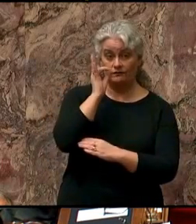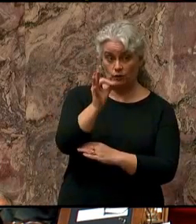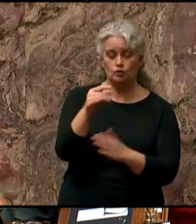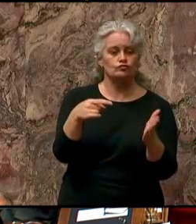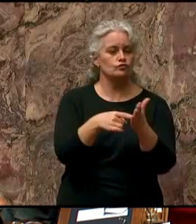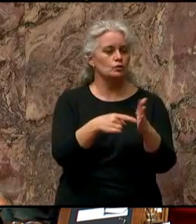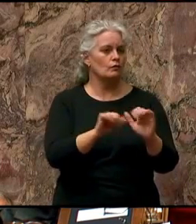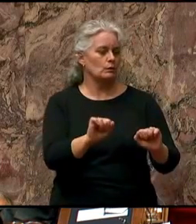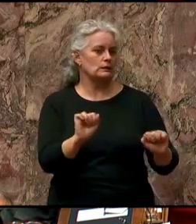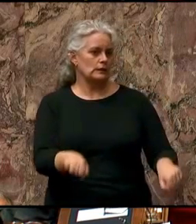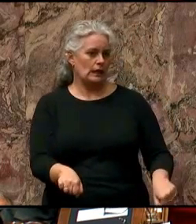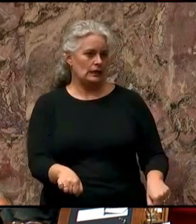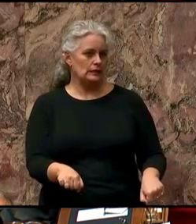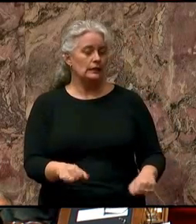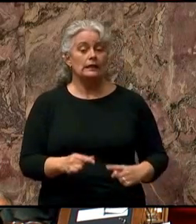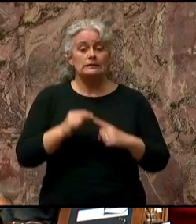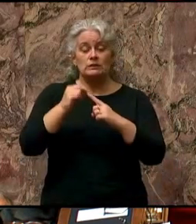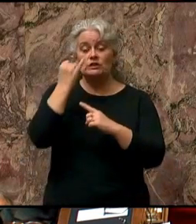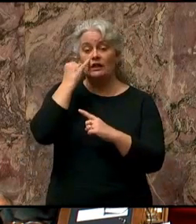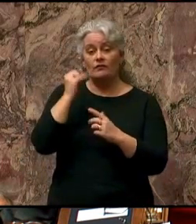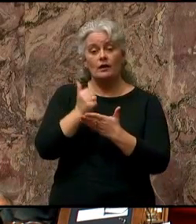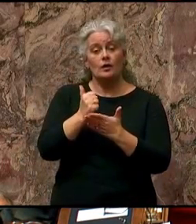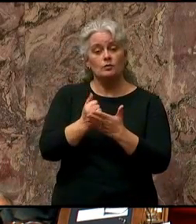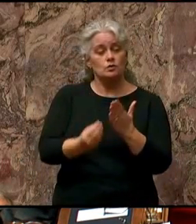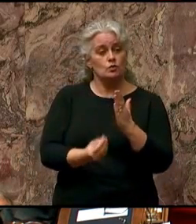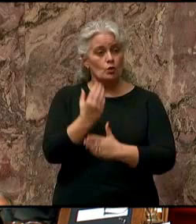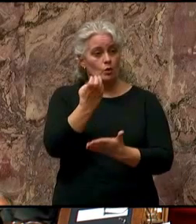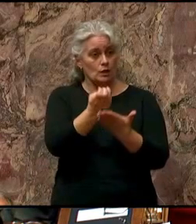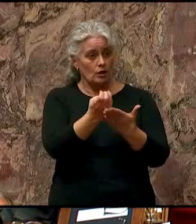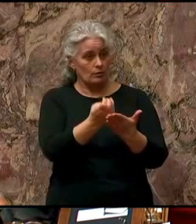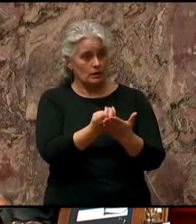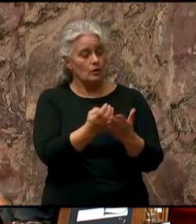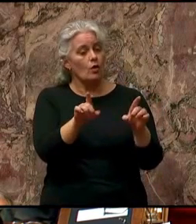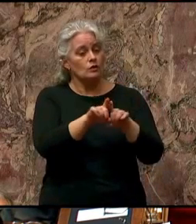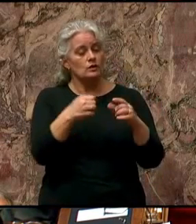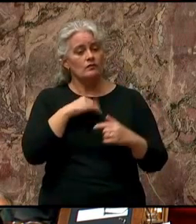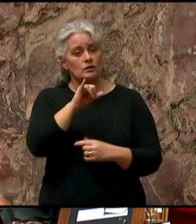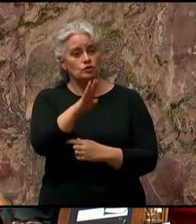especially those that help us grow our economy and the jobs that come with them.